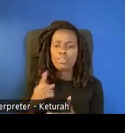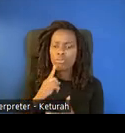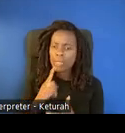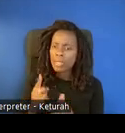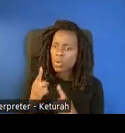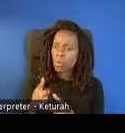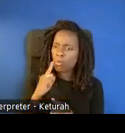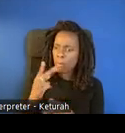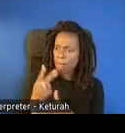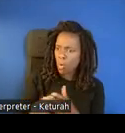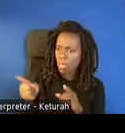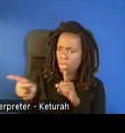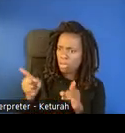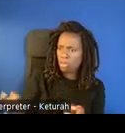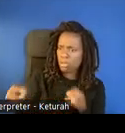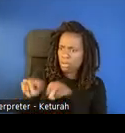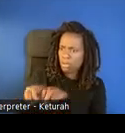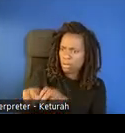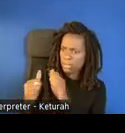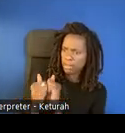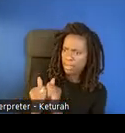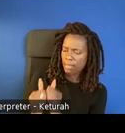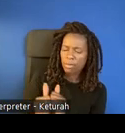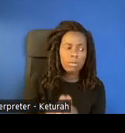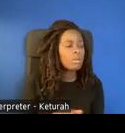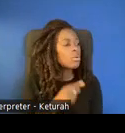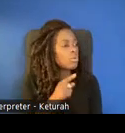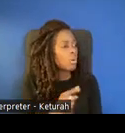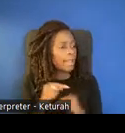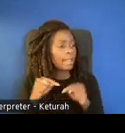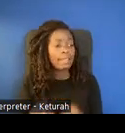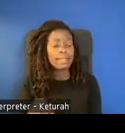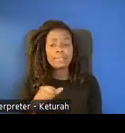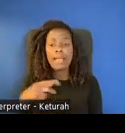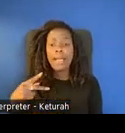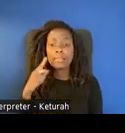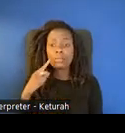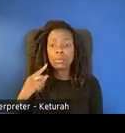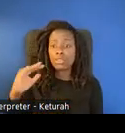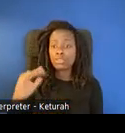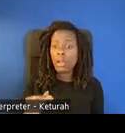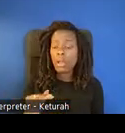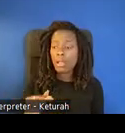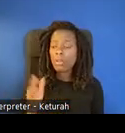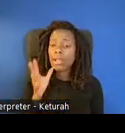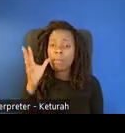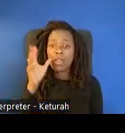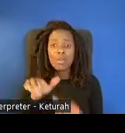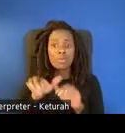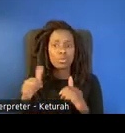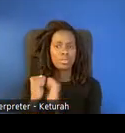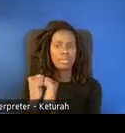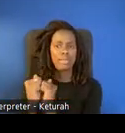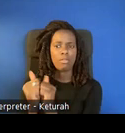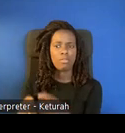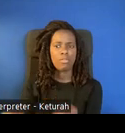Exactly. This is intended for the child and the parents or their caregivers to do together. It's intended to really